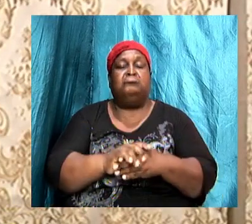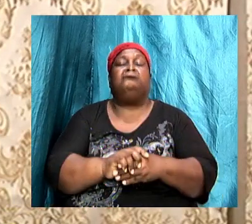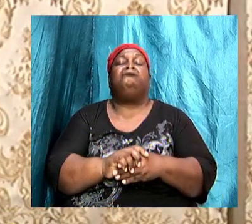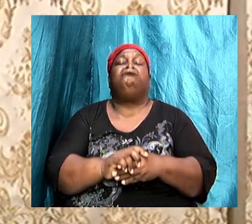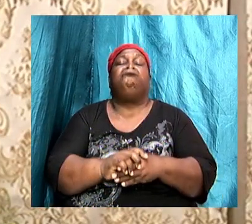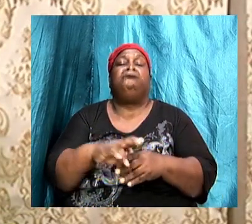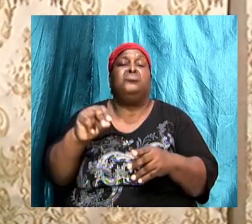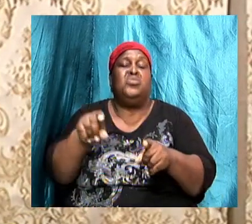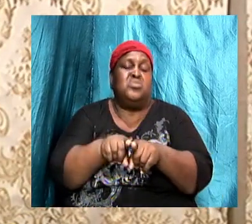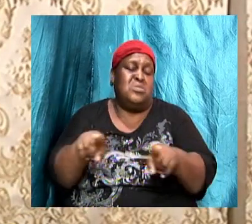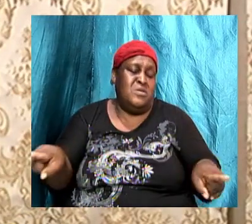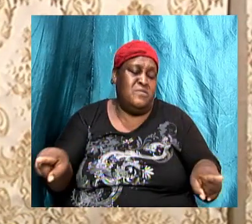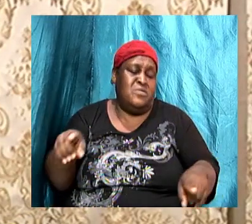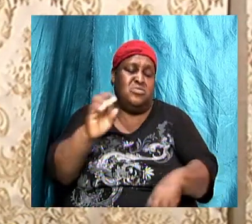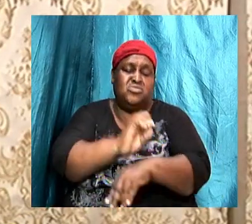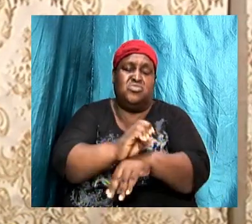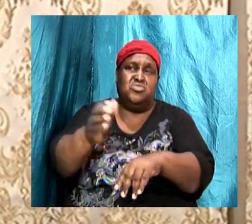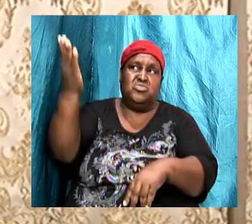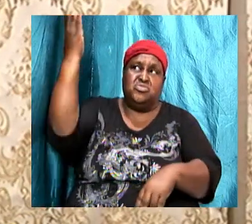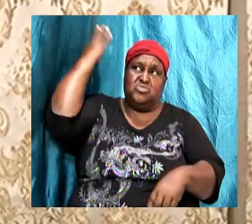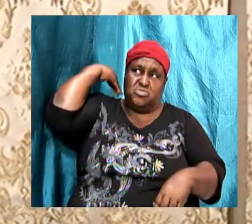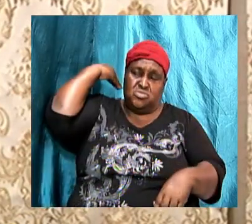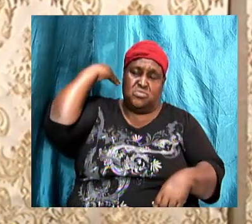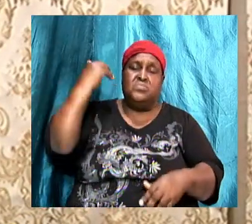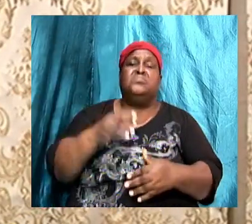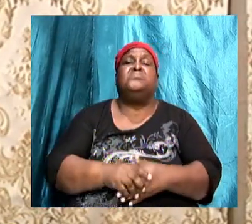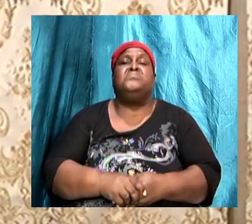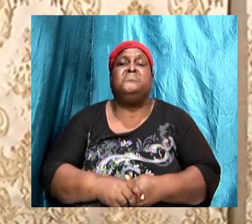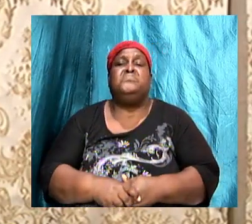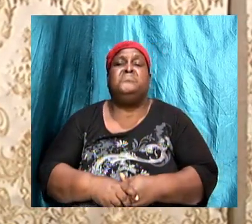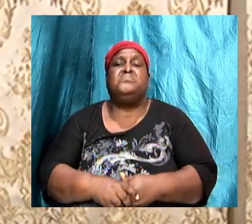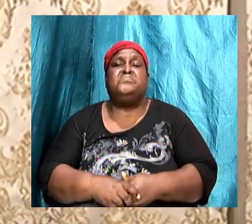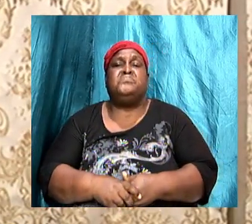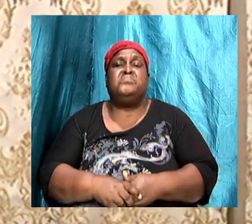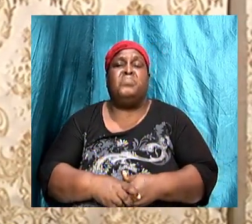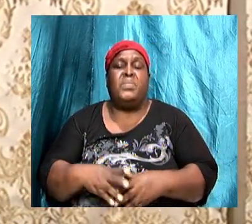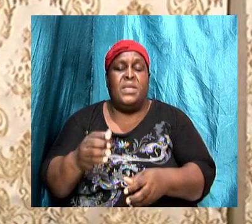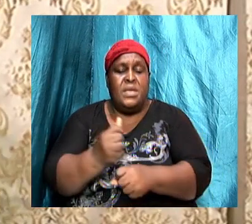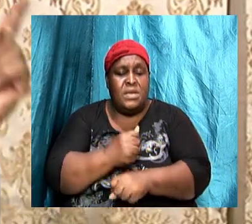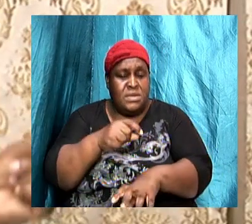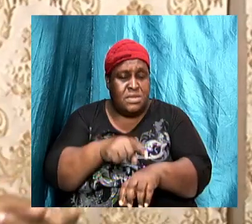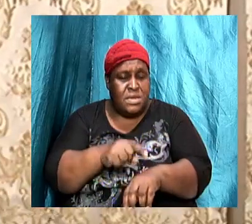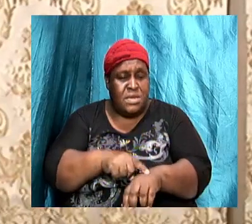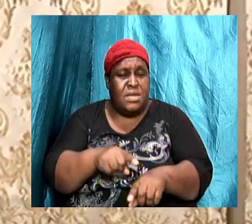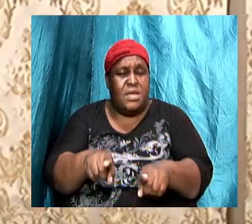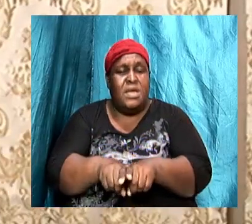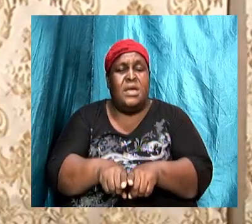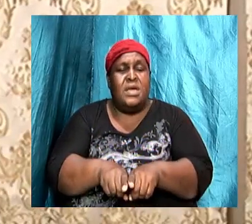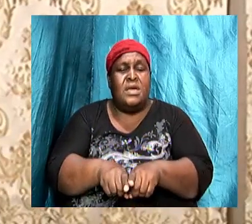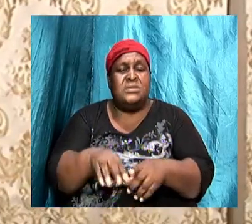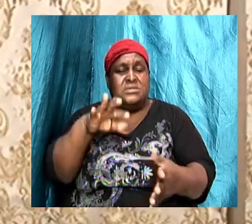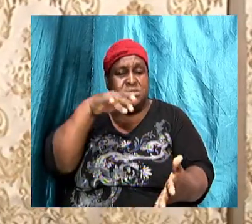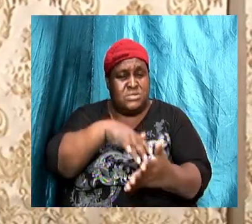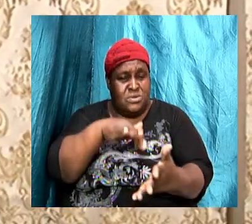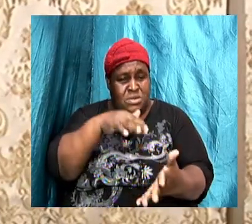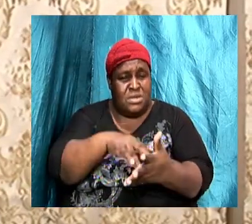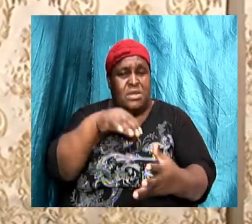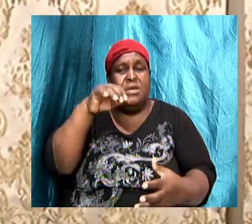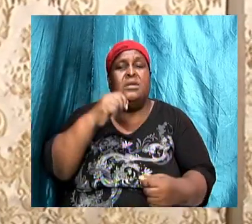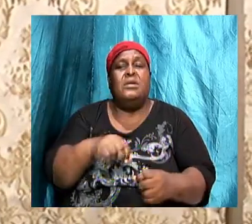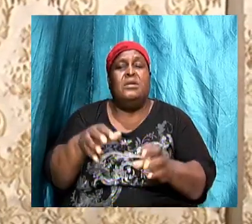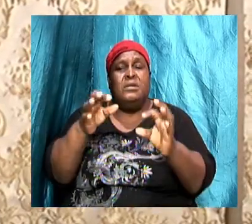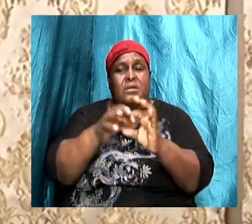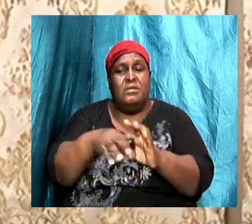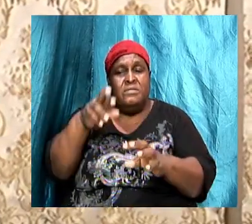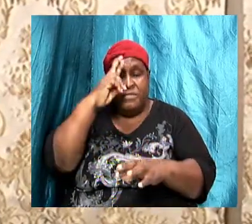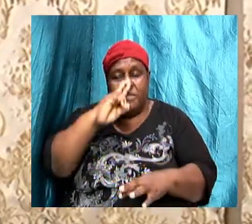churches way back of yesteryear. And we are therefore going to take time as we look at Revelation, we will